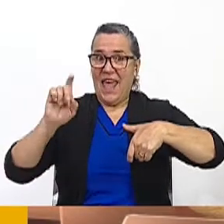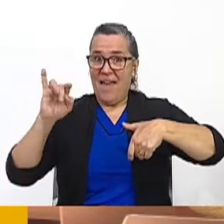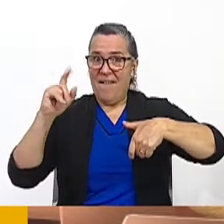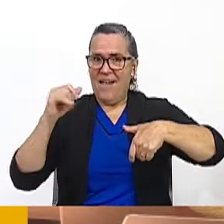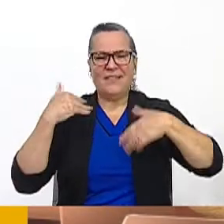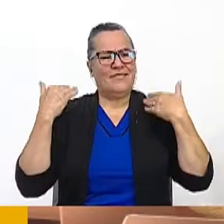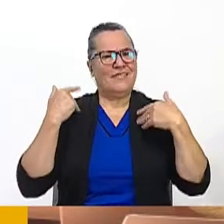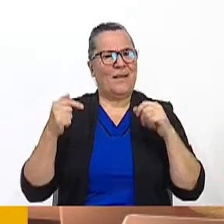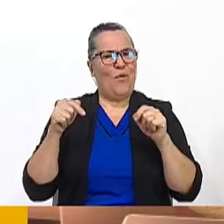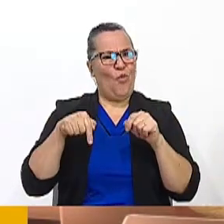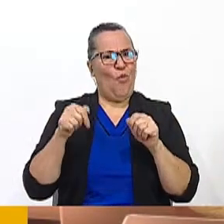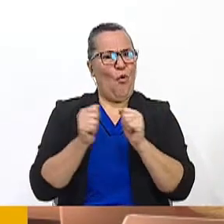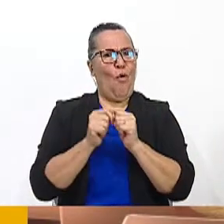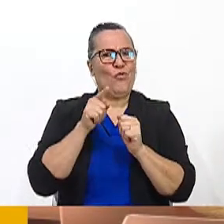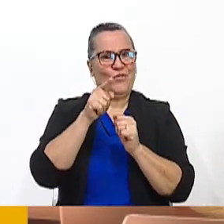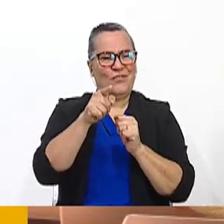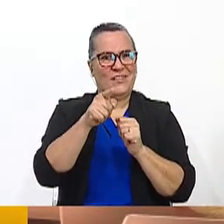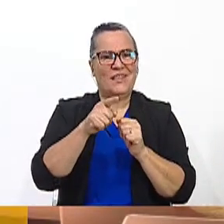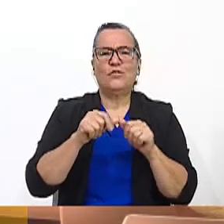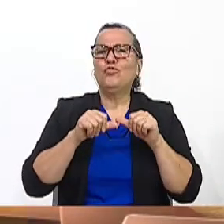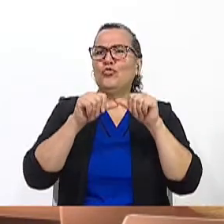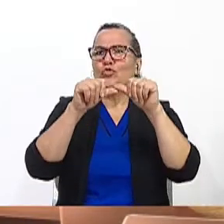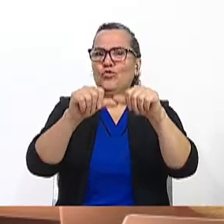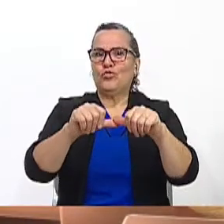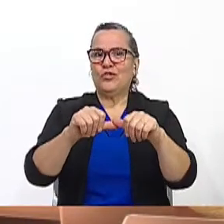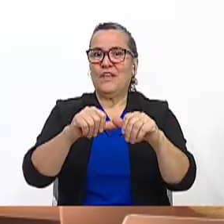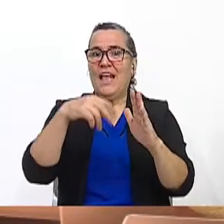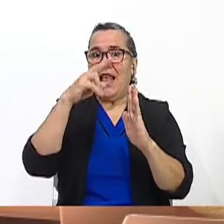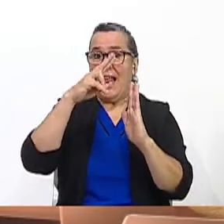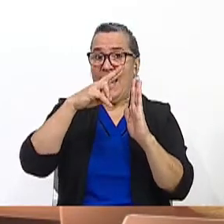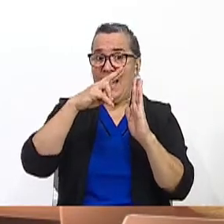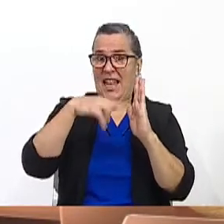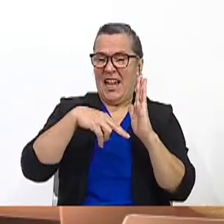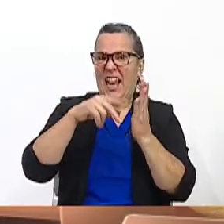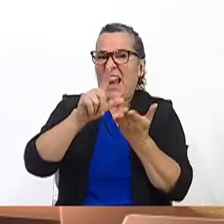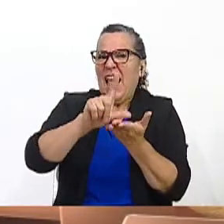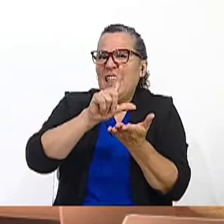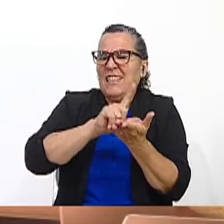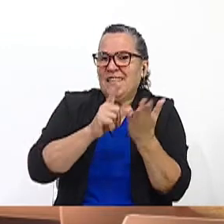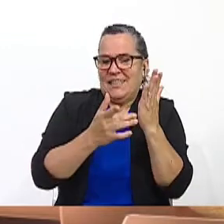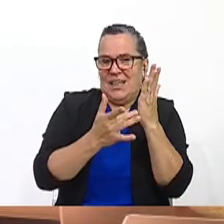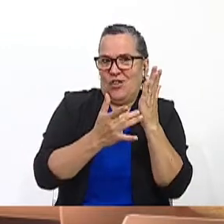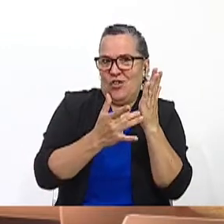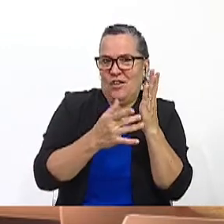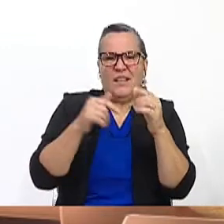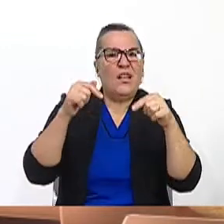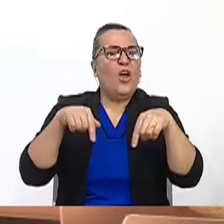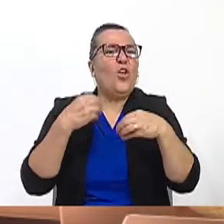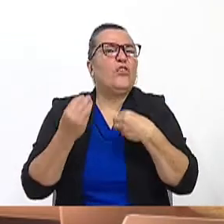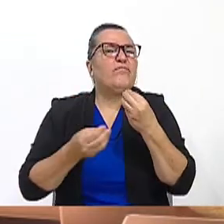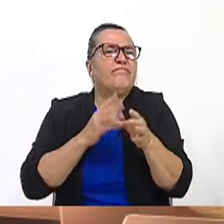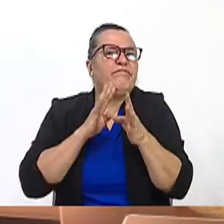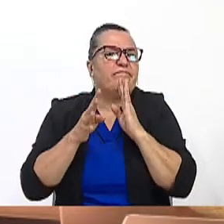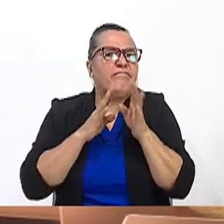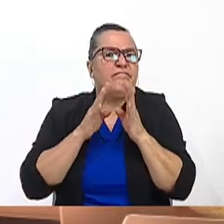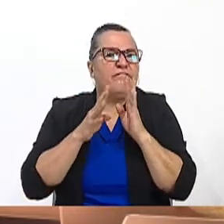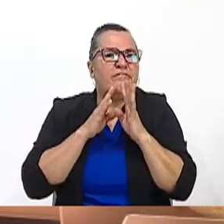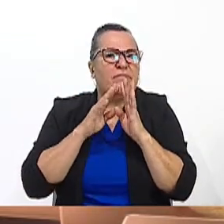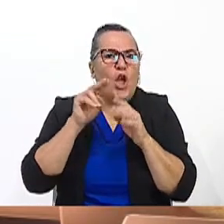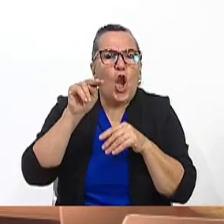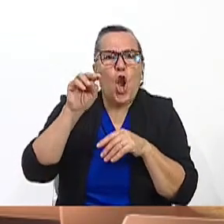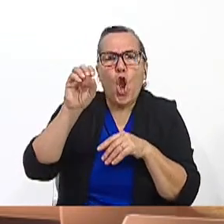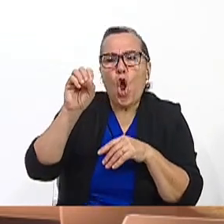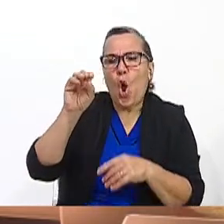you. Let's continue our lesson on technology and today we're going to talk about nomophobia.